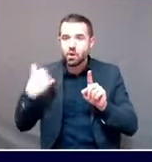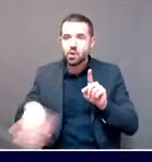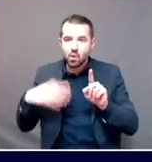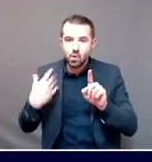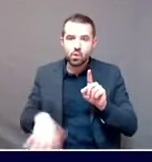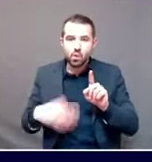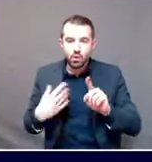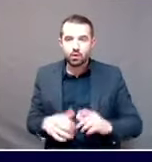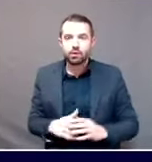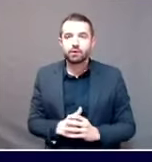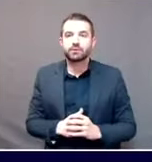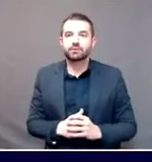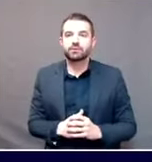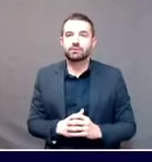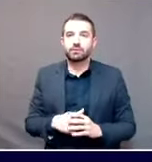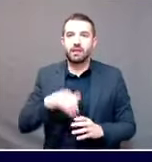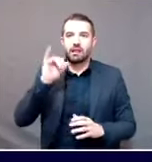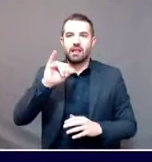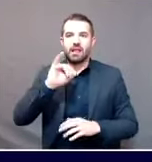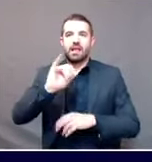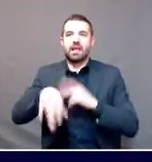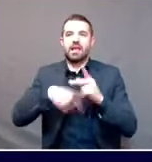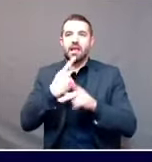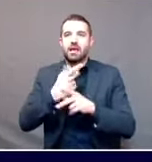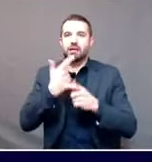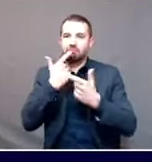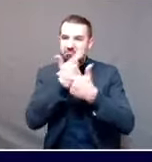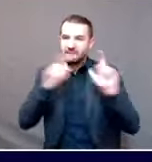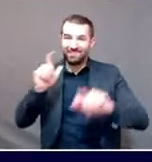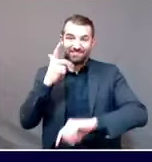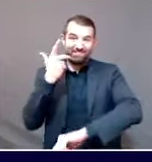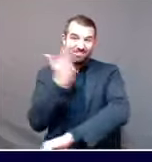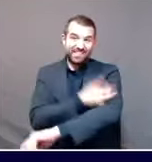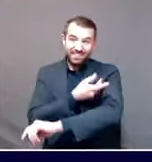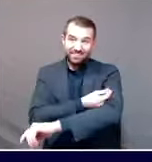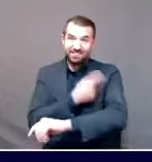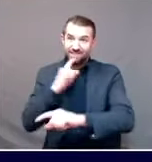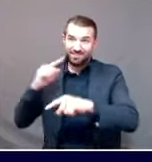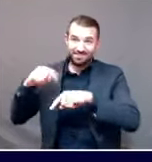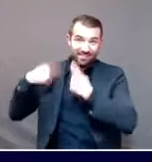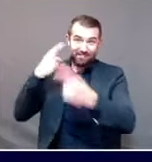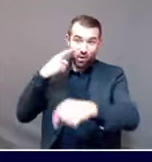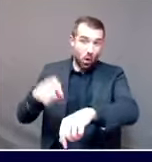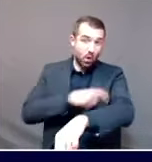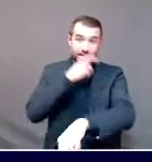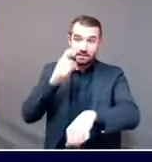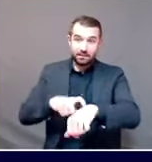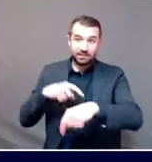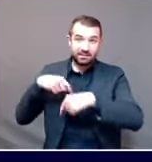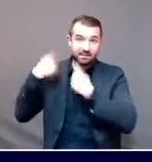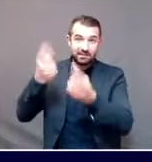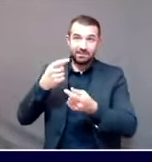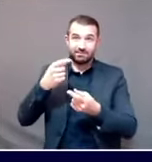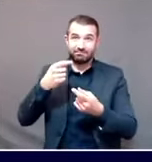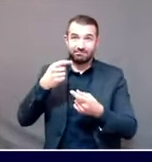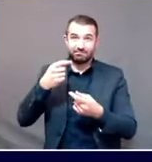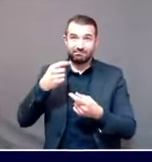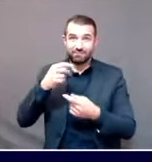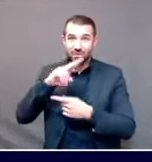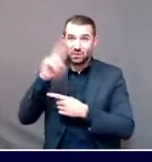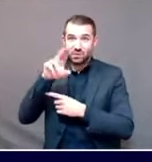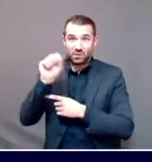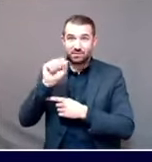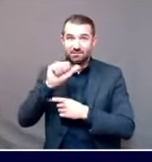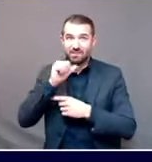country. It will take resources. And at the state level, we know we can do it faster, fairer, and better with